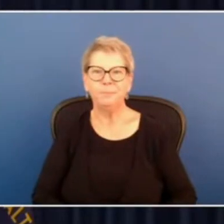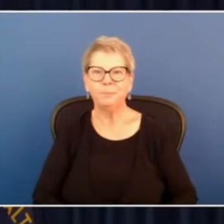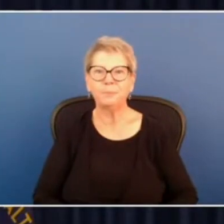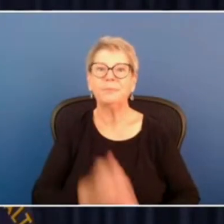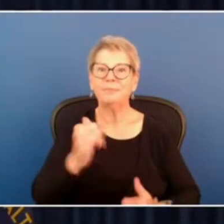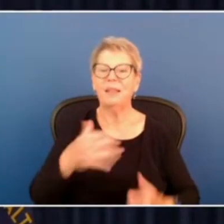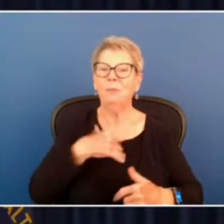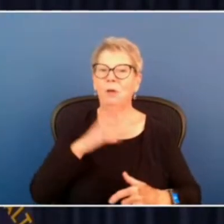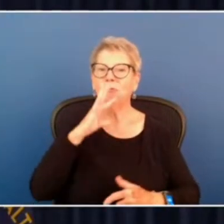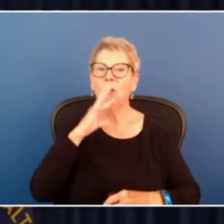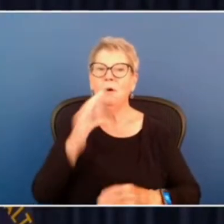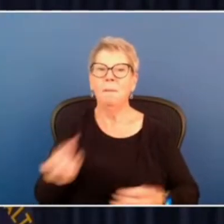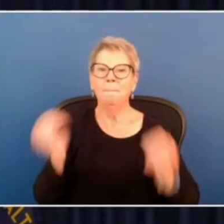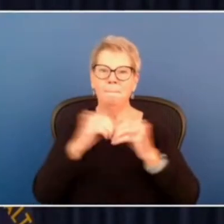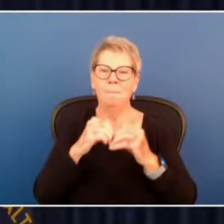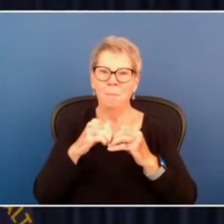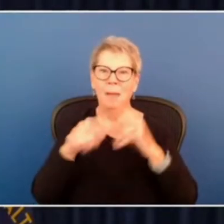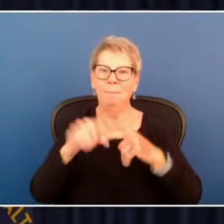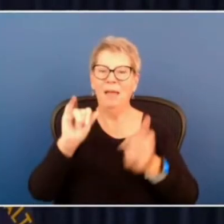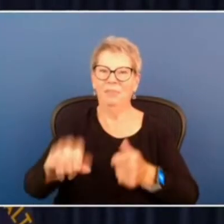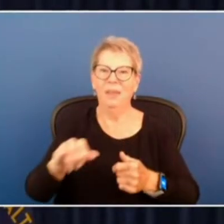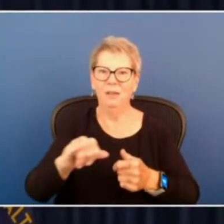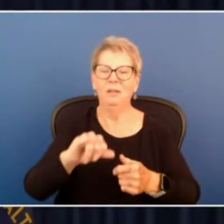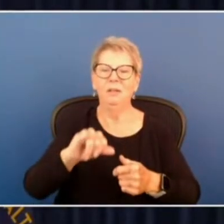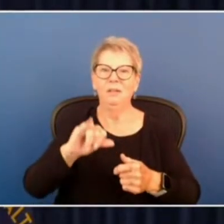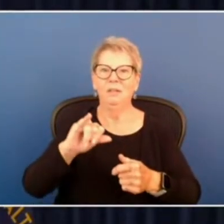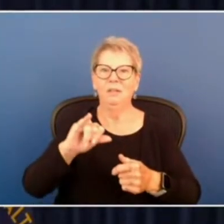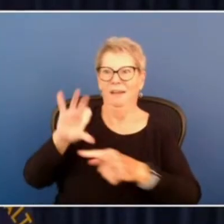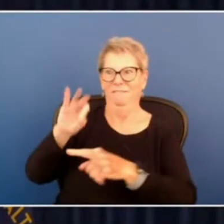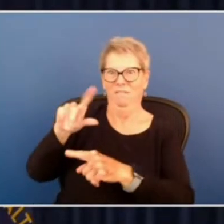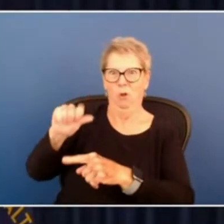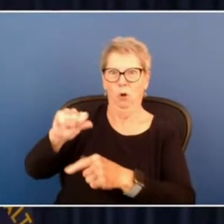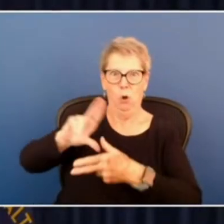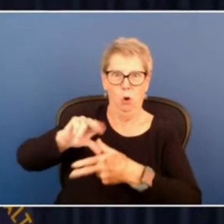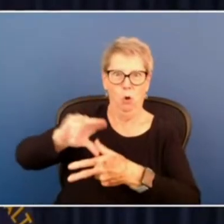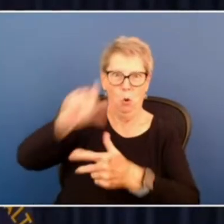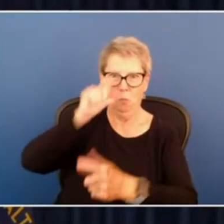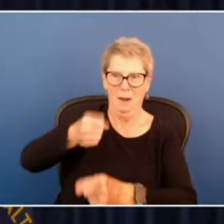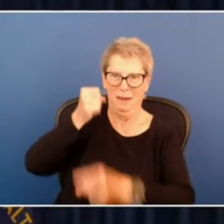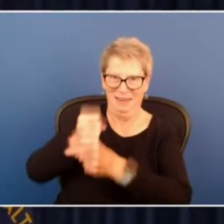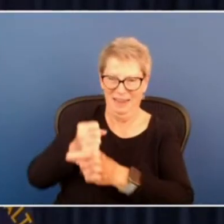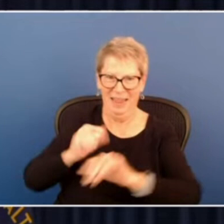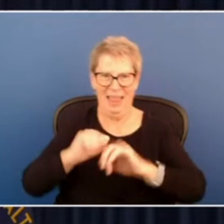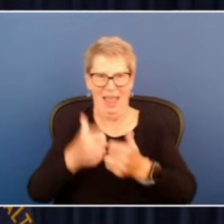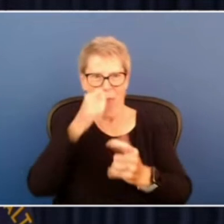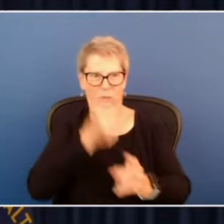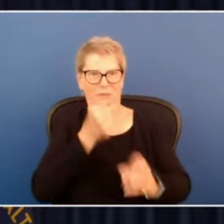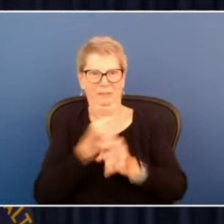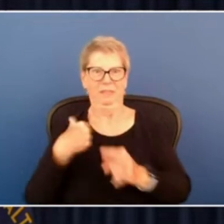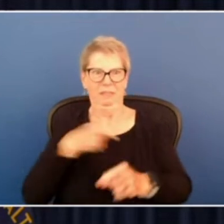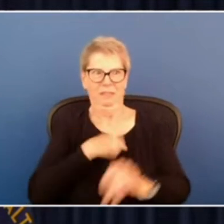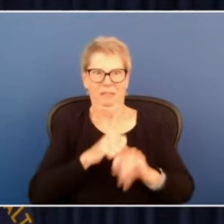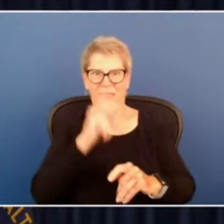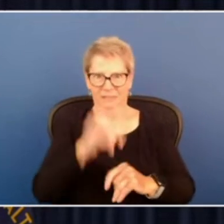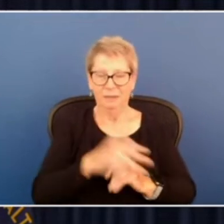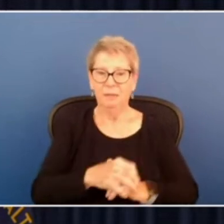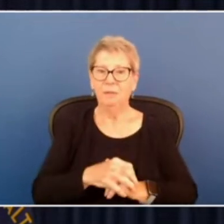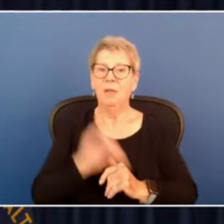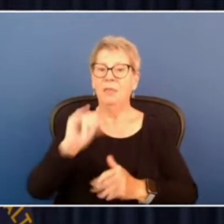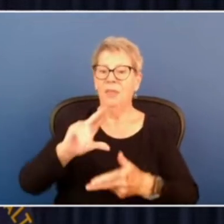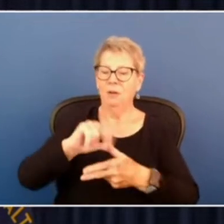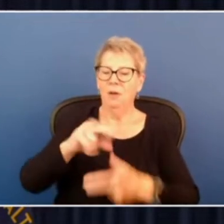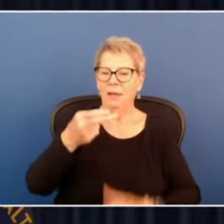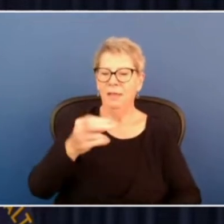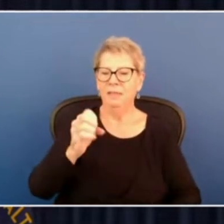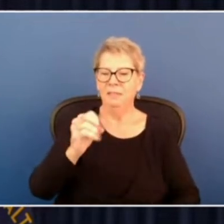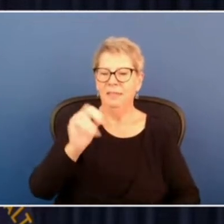about the hurricane about to hit Florida and how it will have an impact here in Kentucky. Hurricane Helene is currently